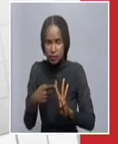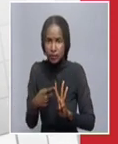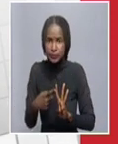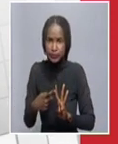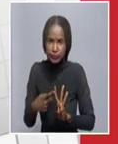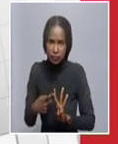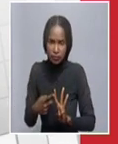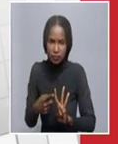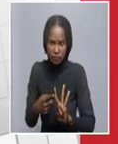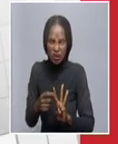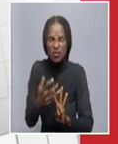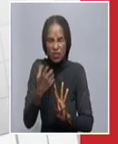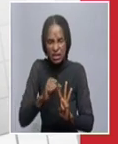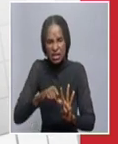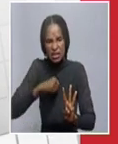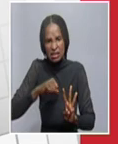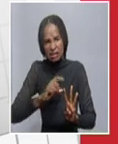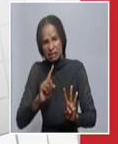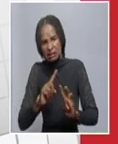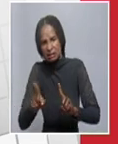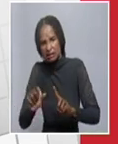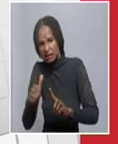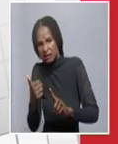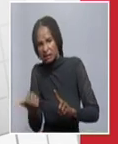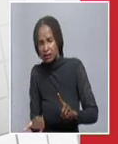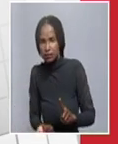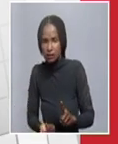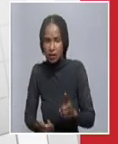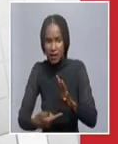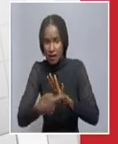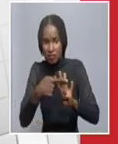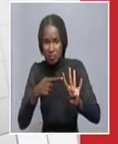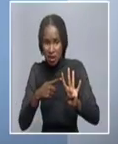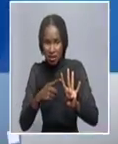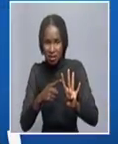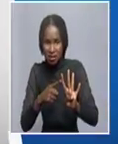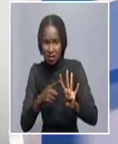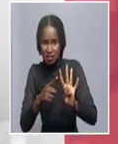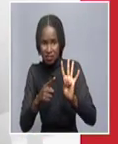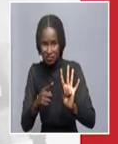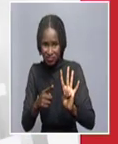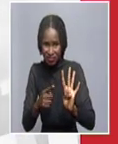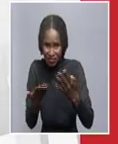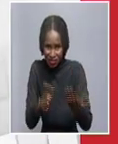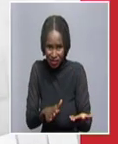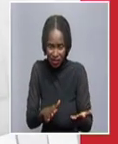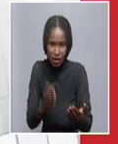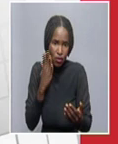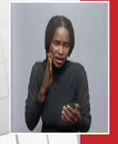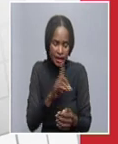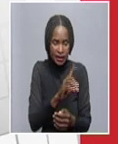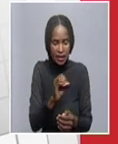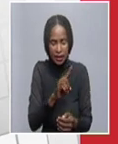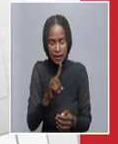known comorbidities. All four deaths occurred between the 10th and the